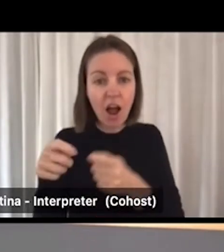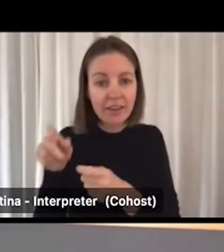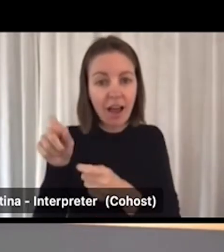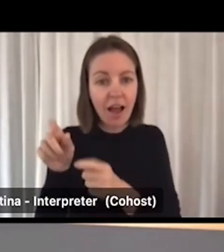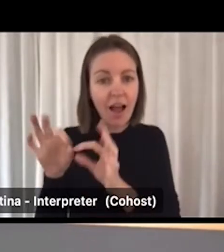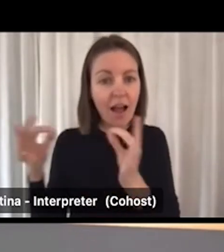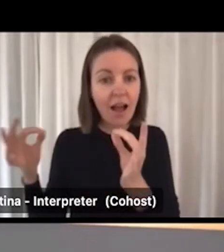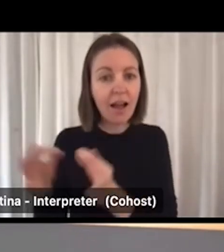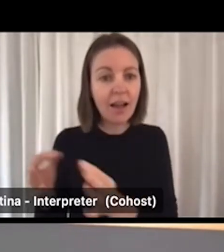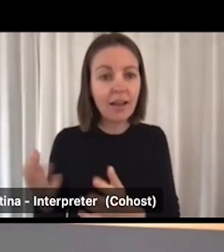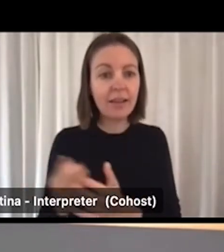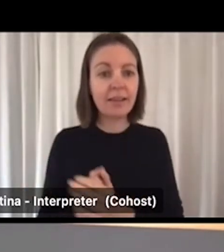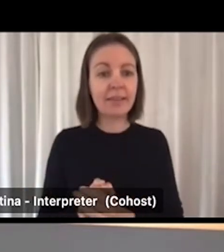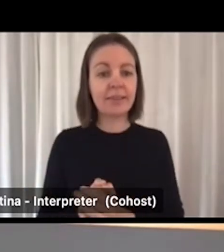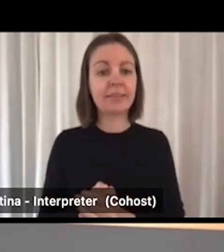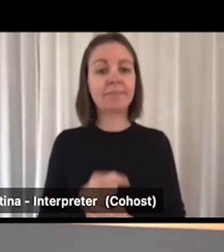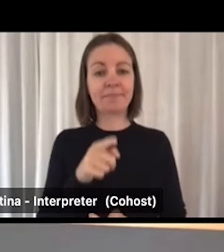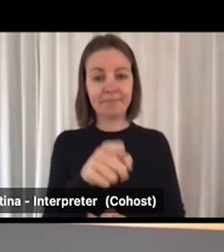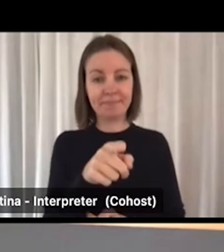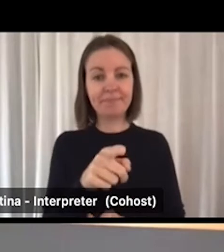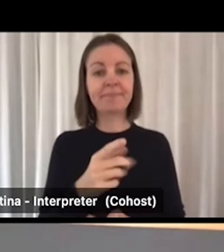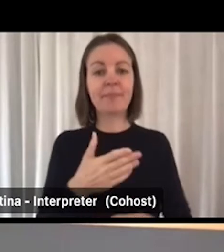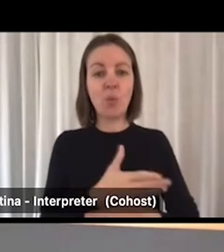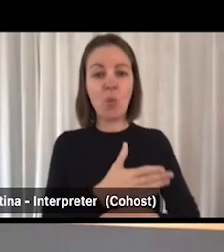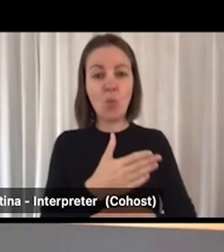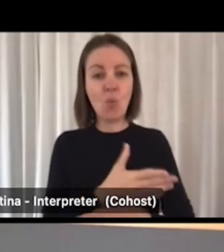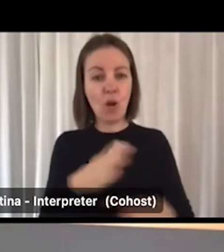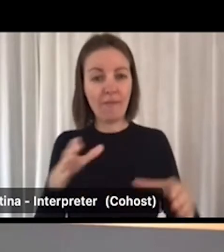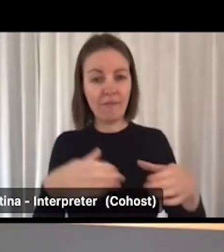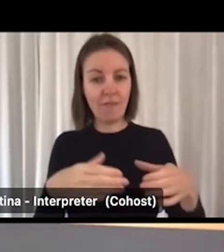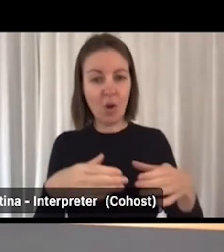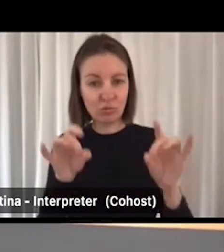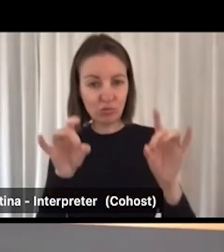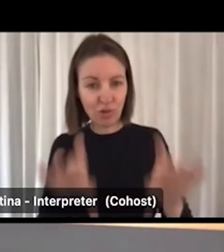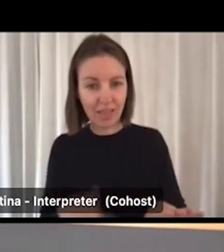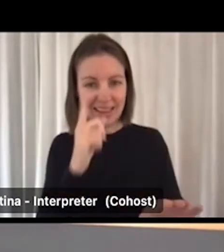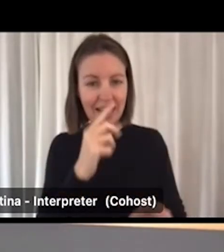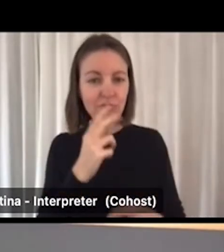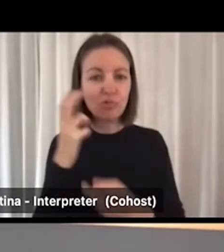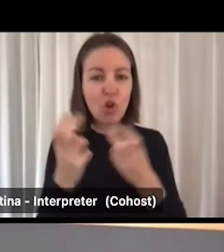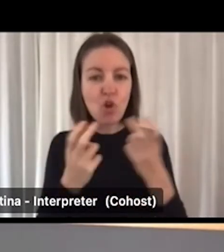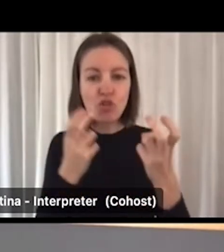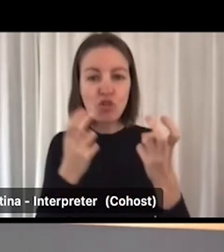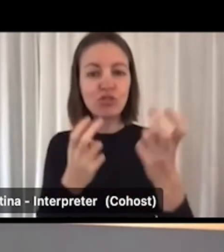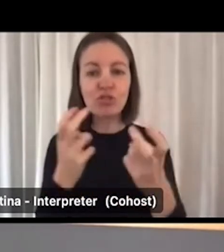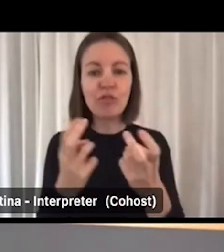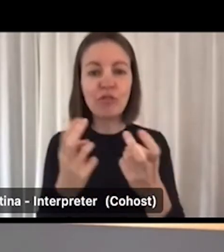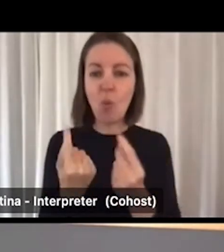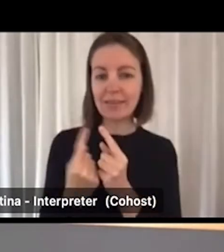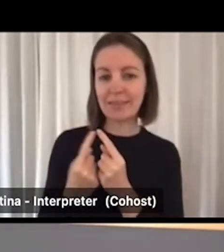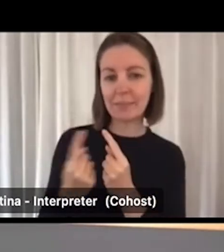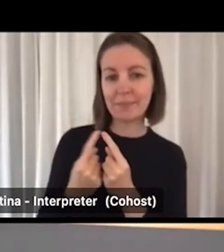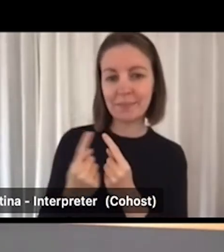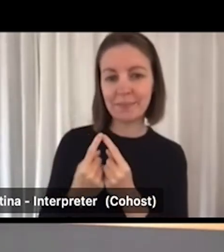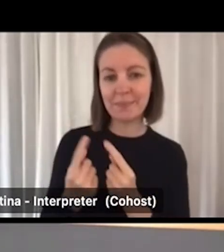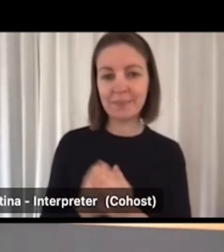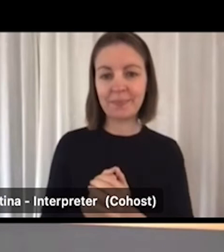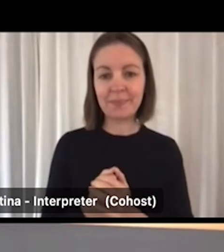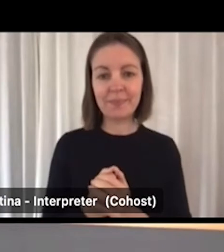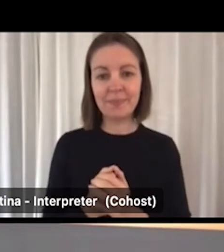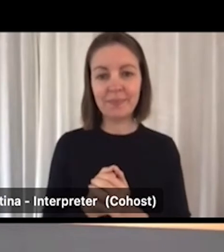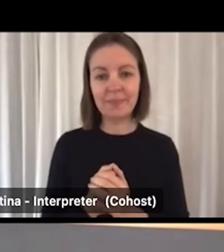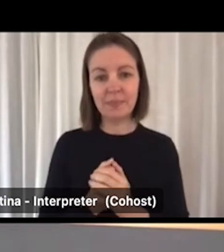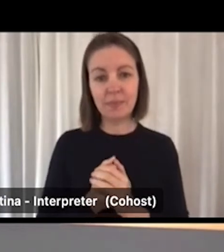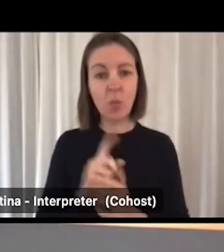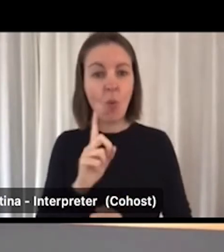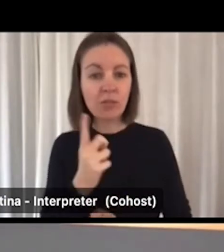So when you go on to Workforce Australia, you can search for a provider that's near you. You can search by the